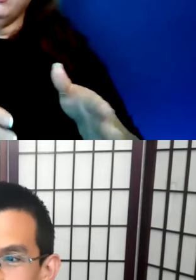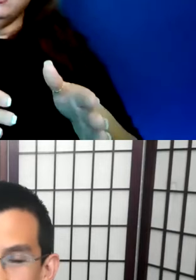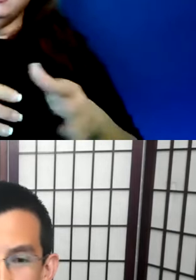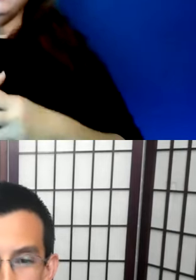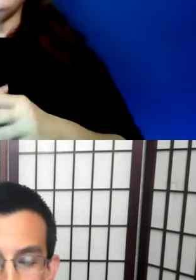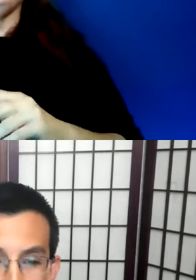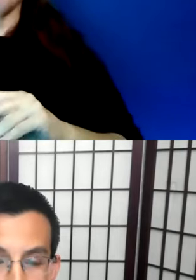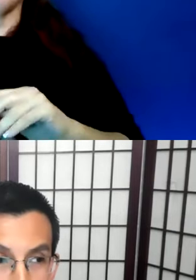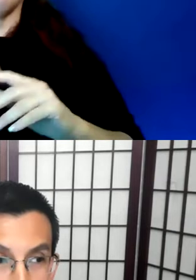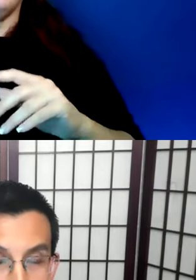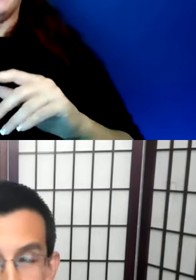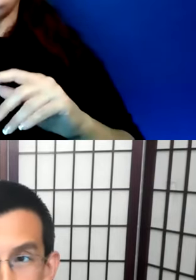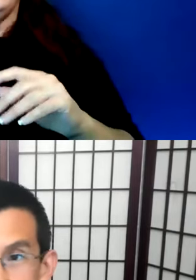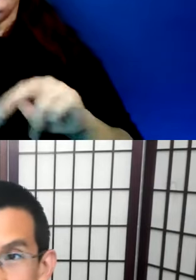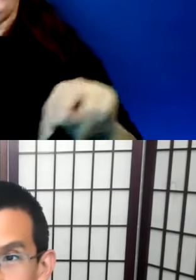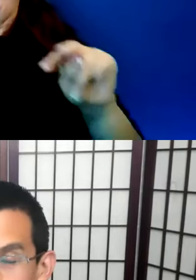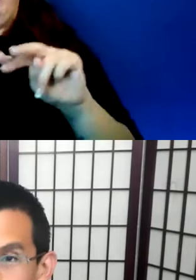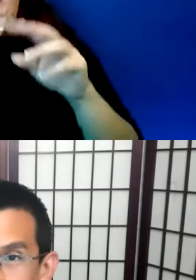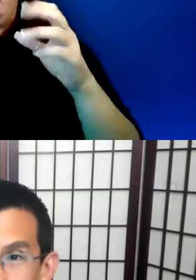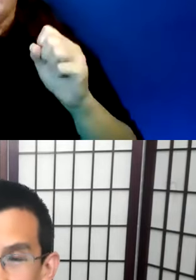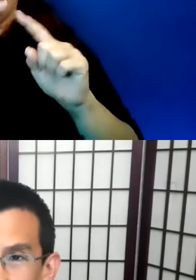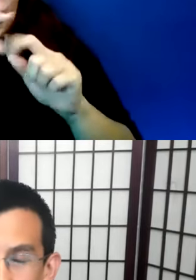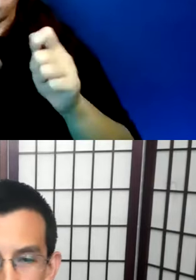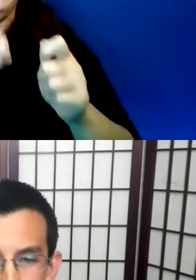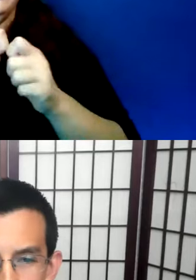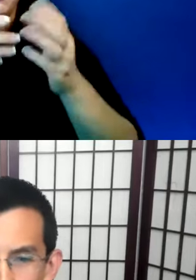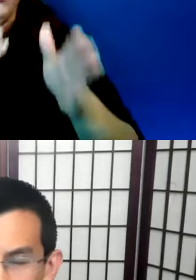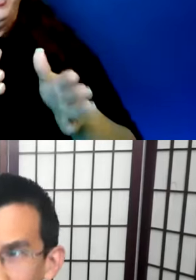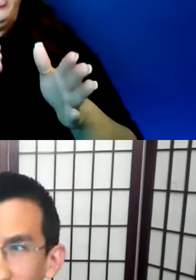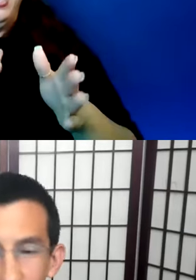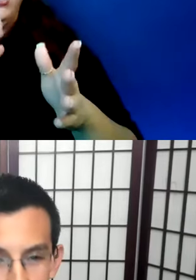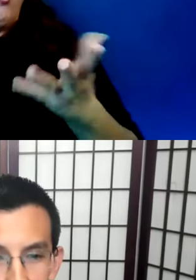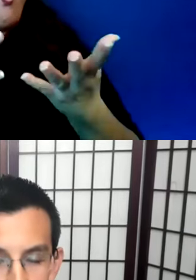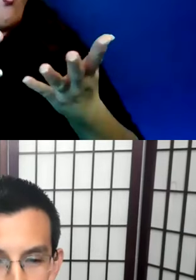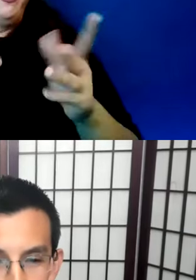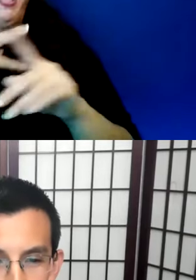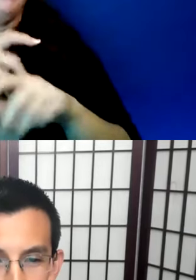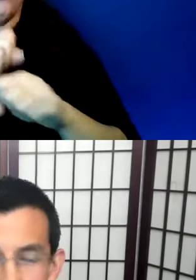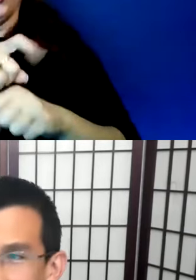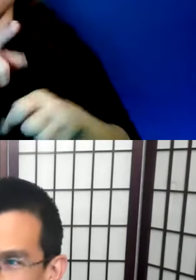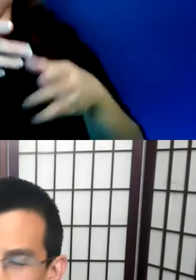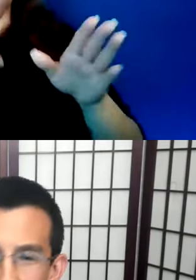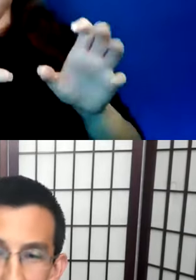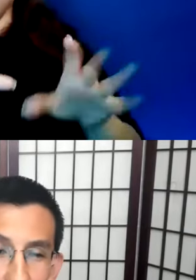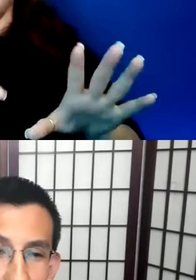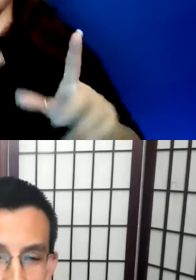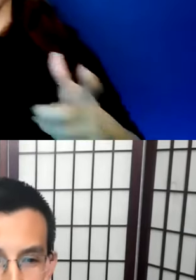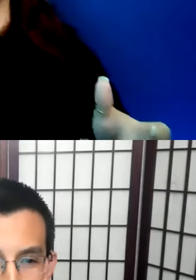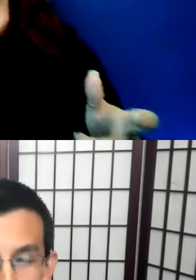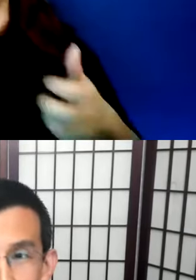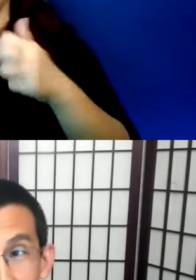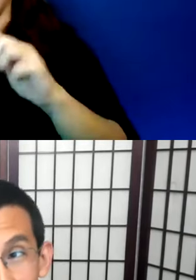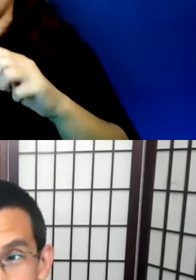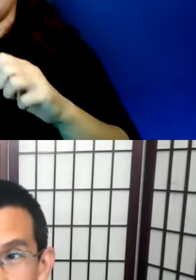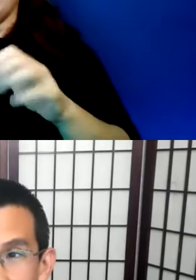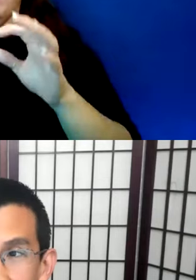The notion of valuing things in a particular way in reference to sort of what work they can perform. This is a huge issue in language